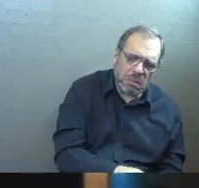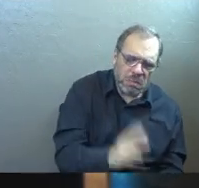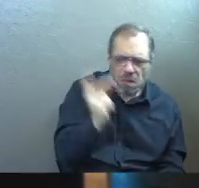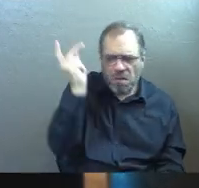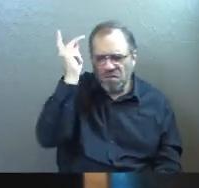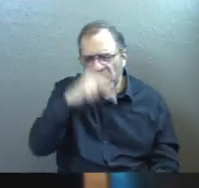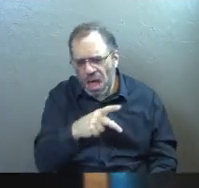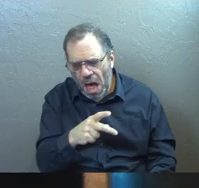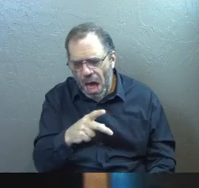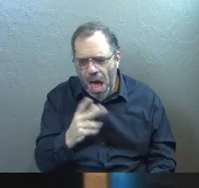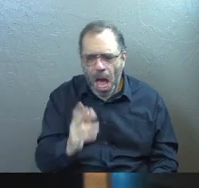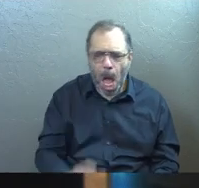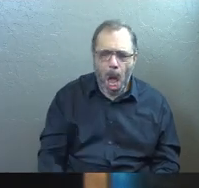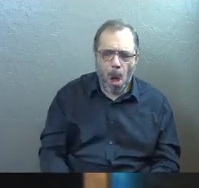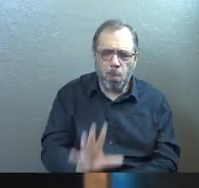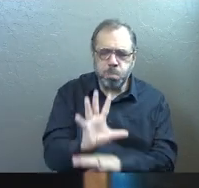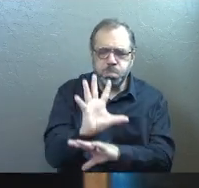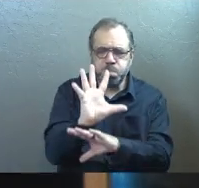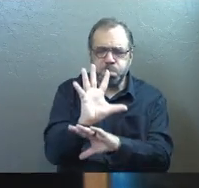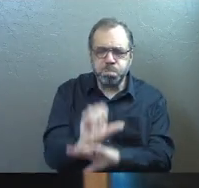philosophy. It's been a thing to do.